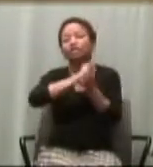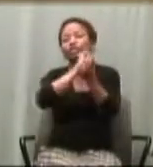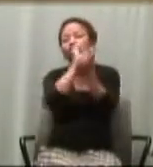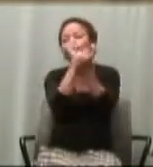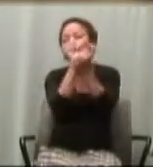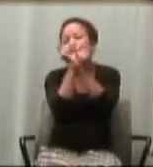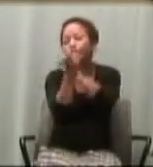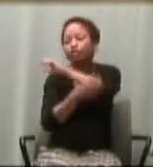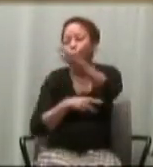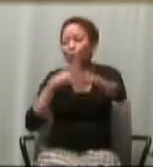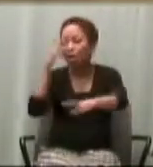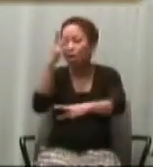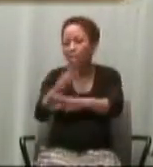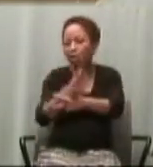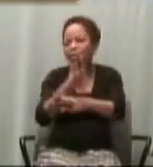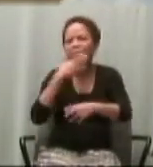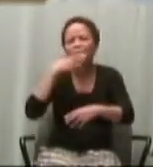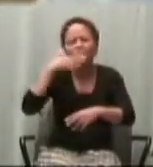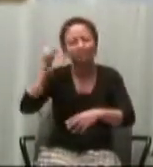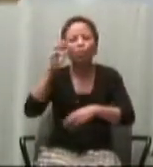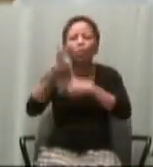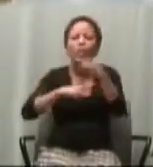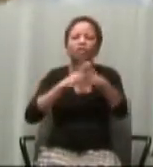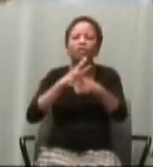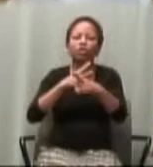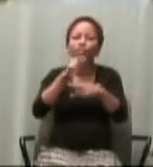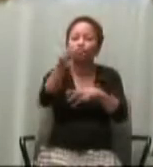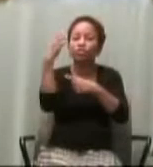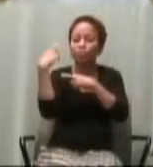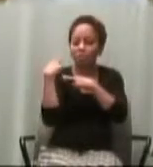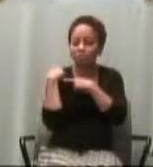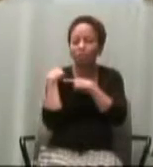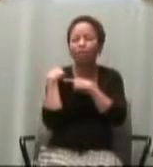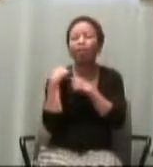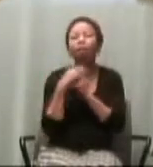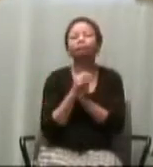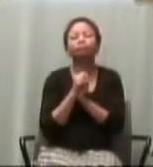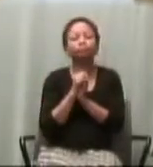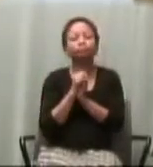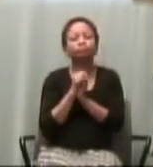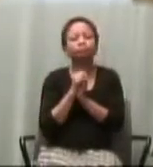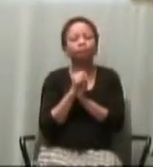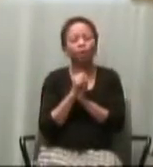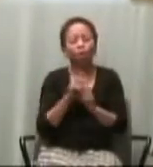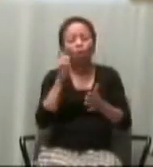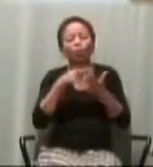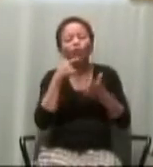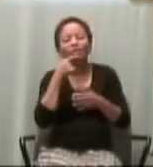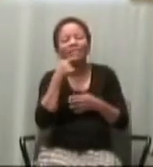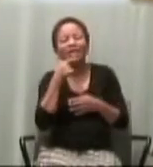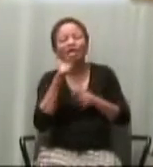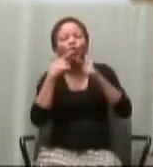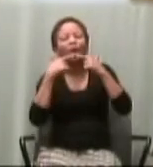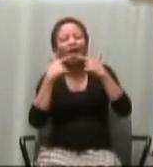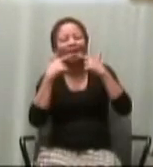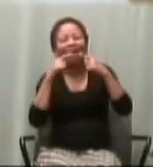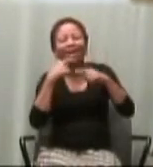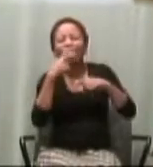our world to making it better that our language behavior responses